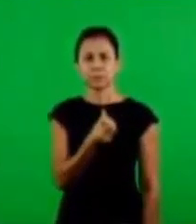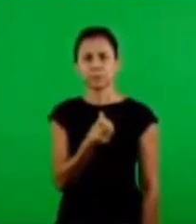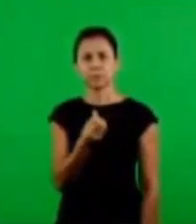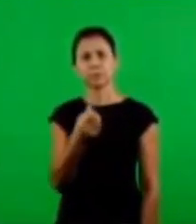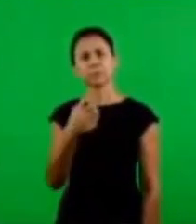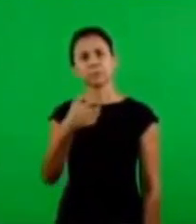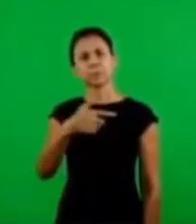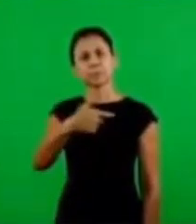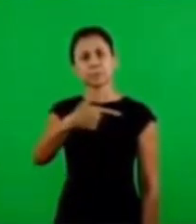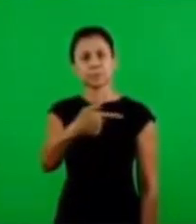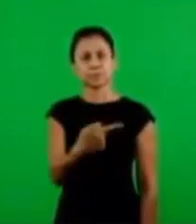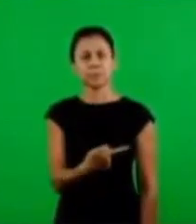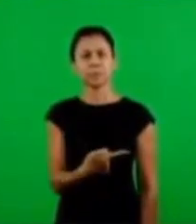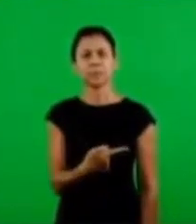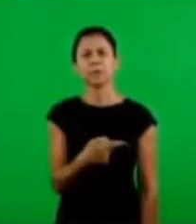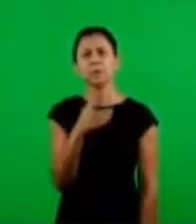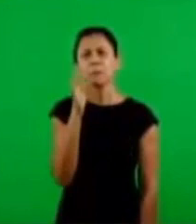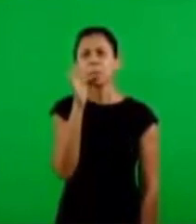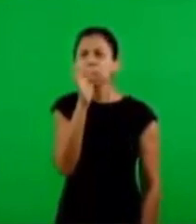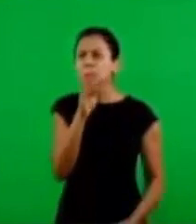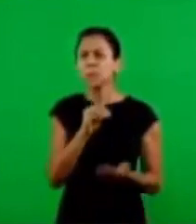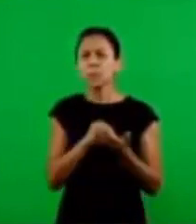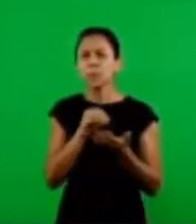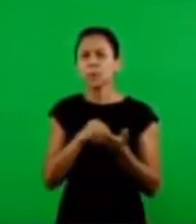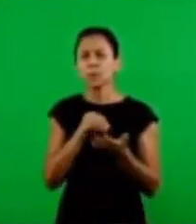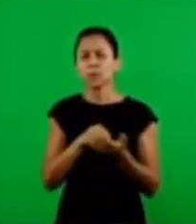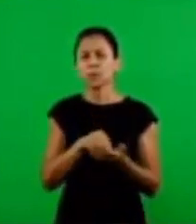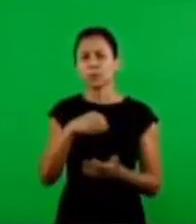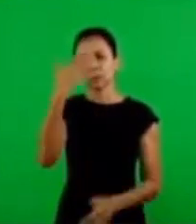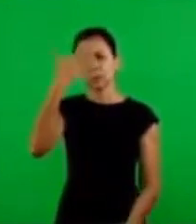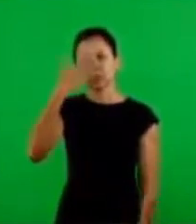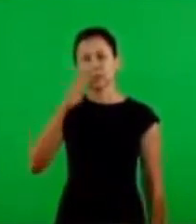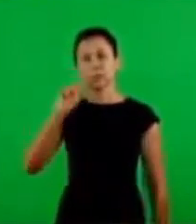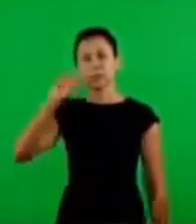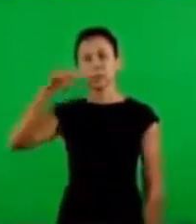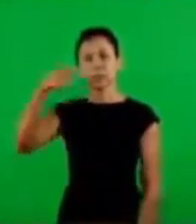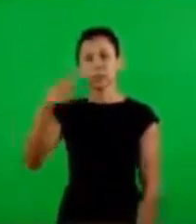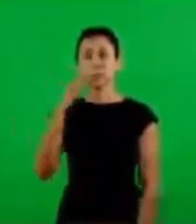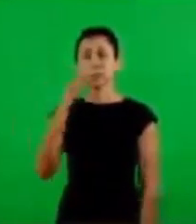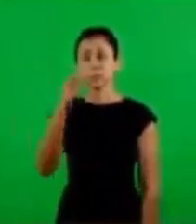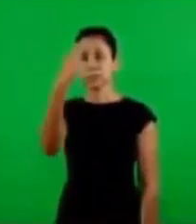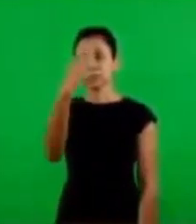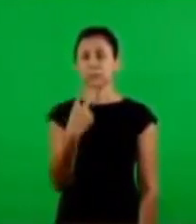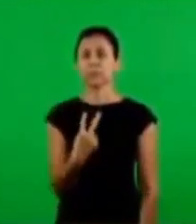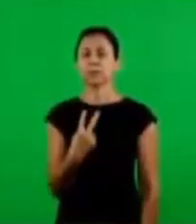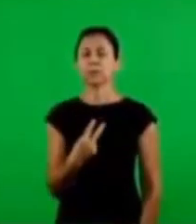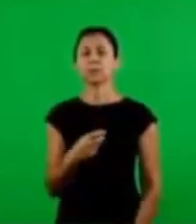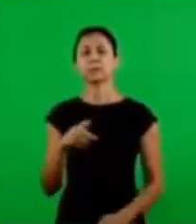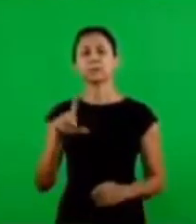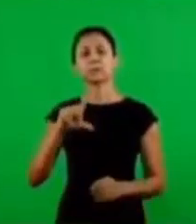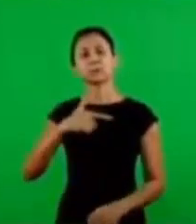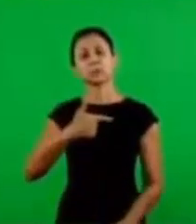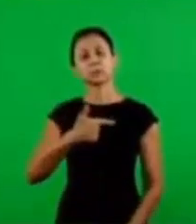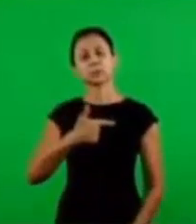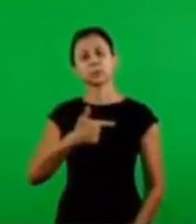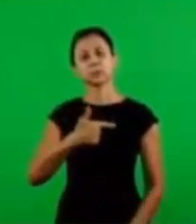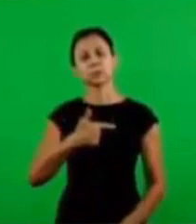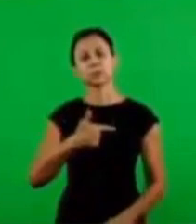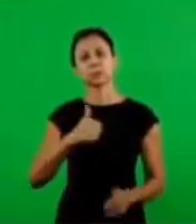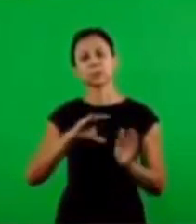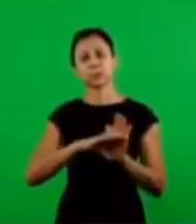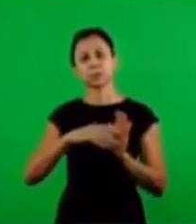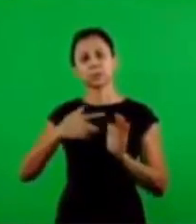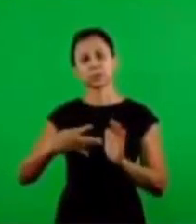end, we'll see John 16, 17. A little while, and you will not see me. And again, a little while, and you will see me.